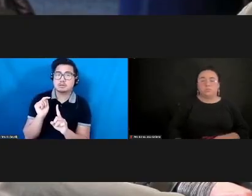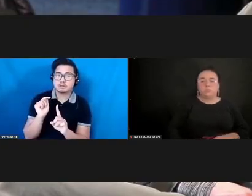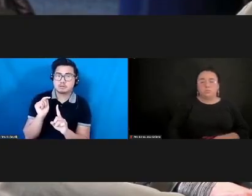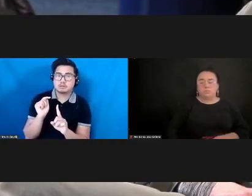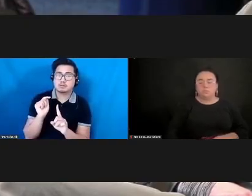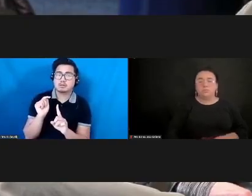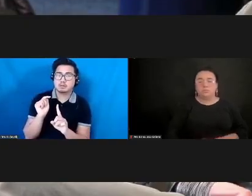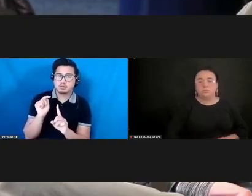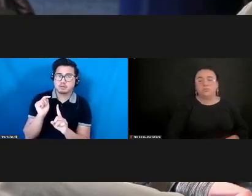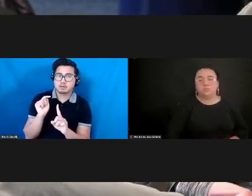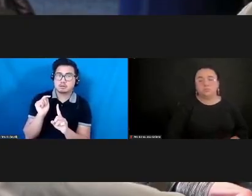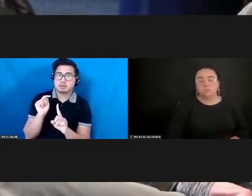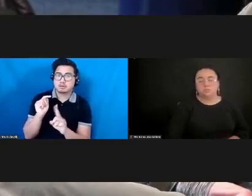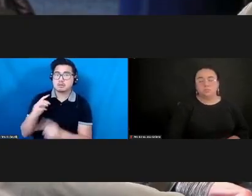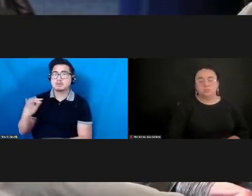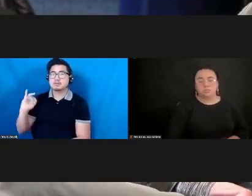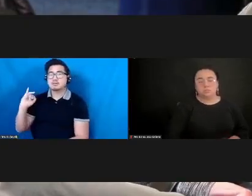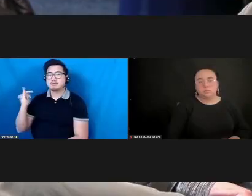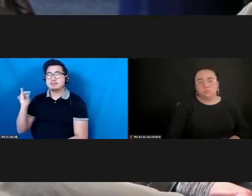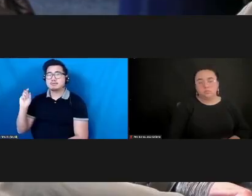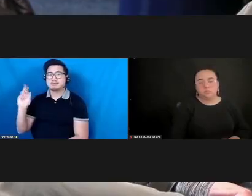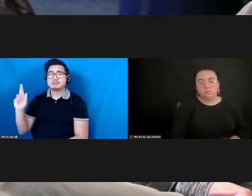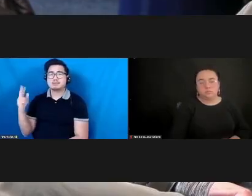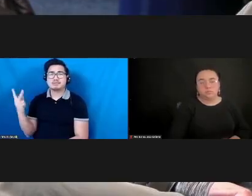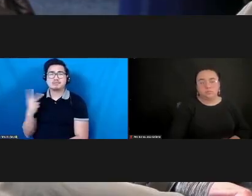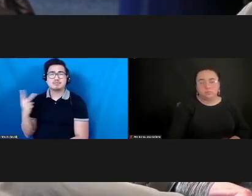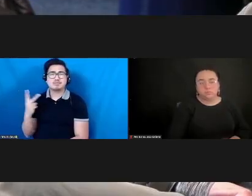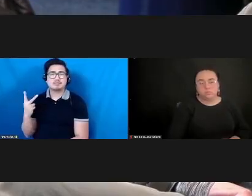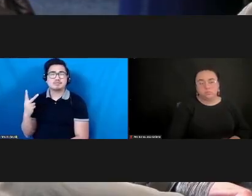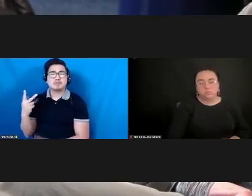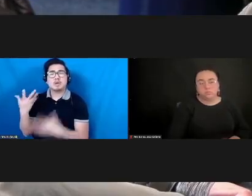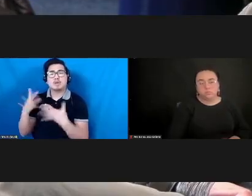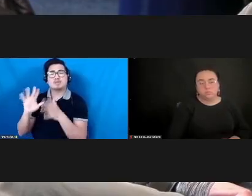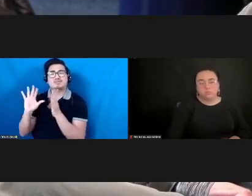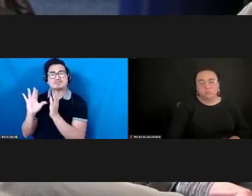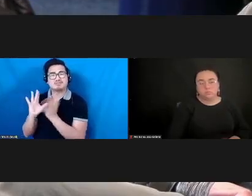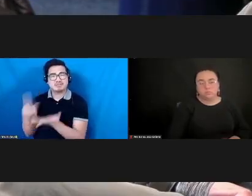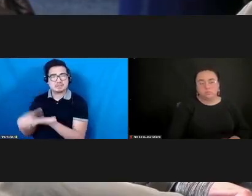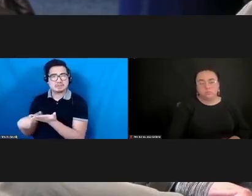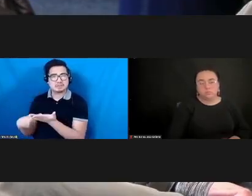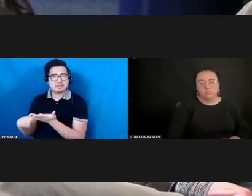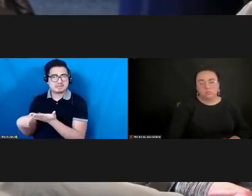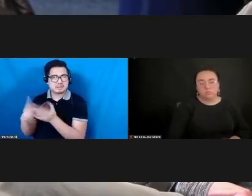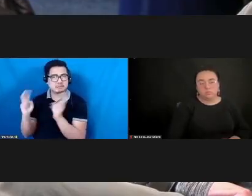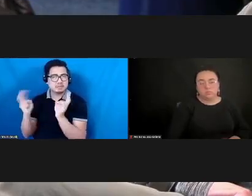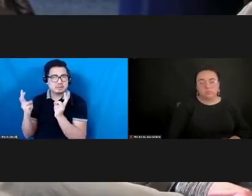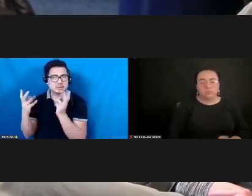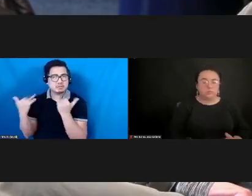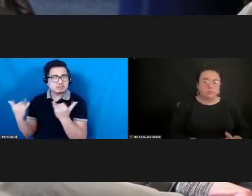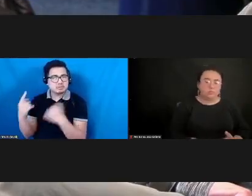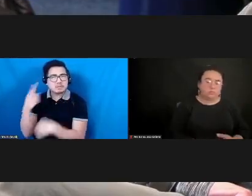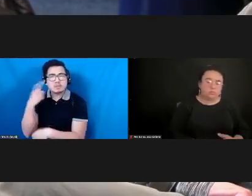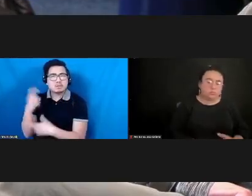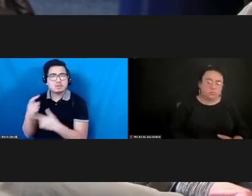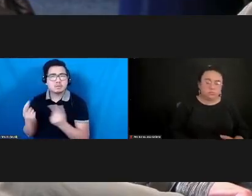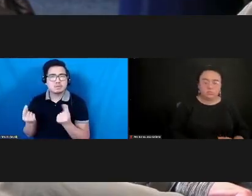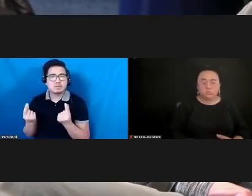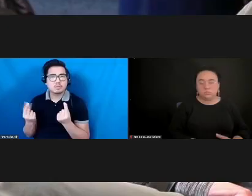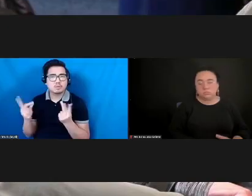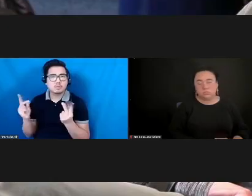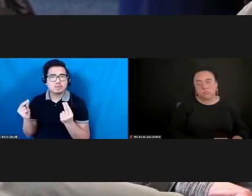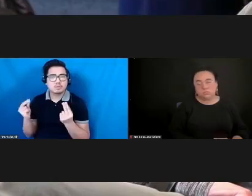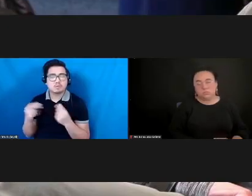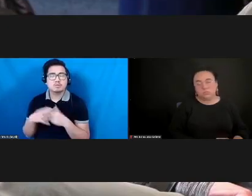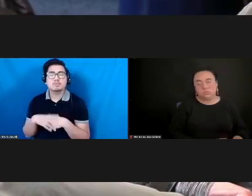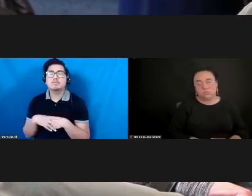and I had a conversation a little bit about this topic this summer about the what can you do. I think in that conversation is also then the